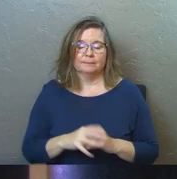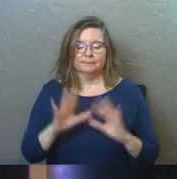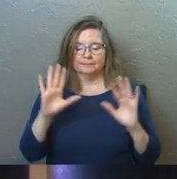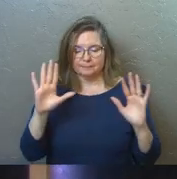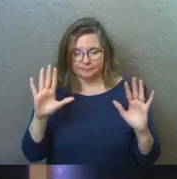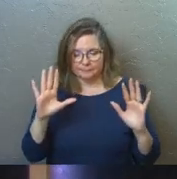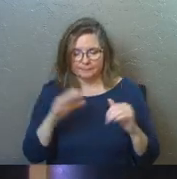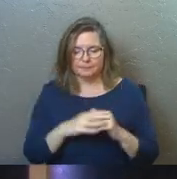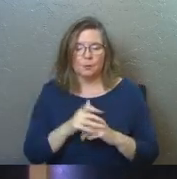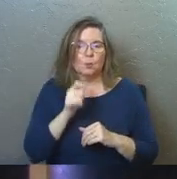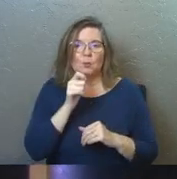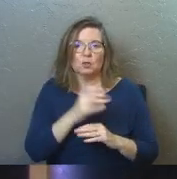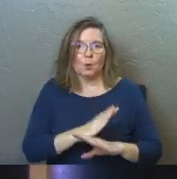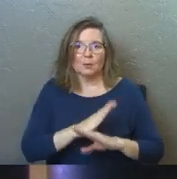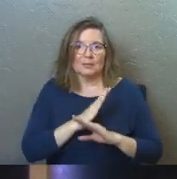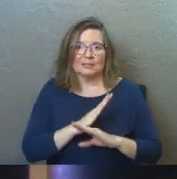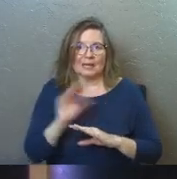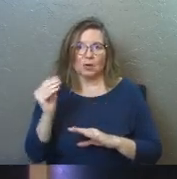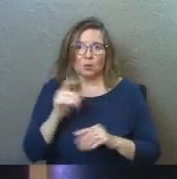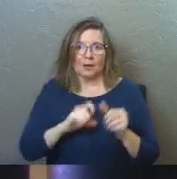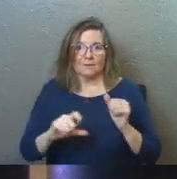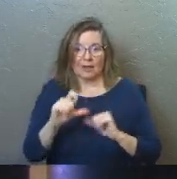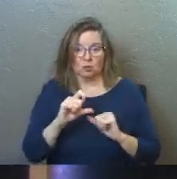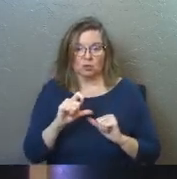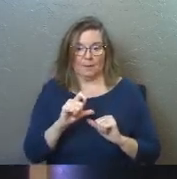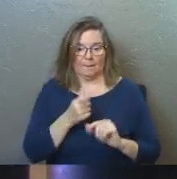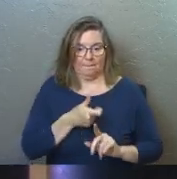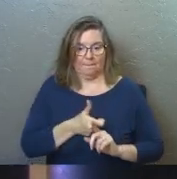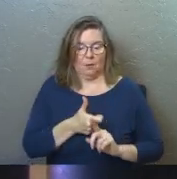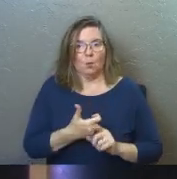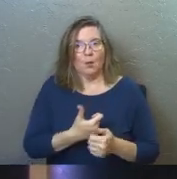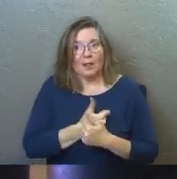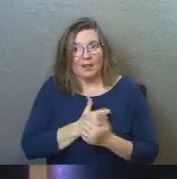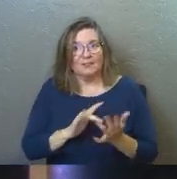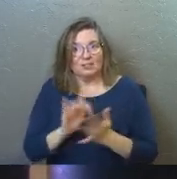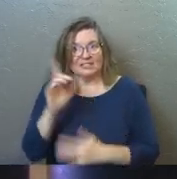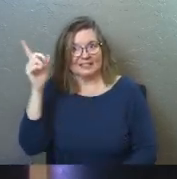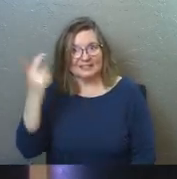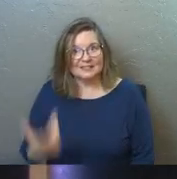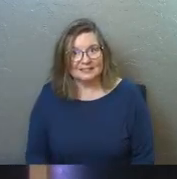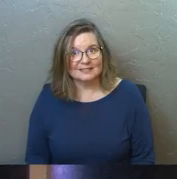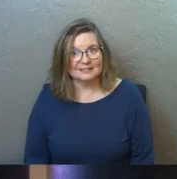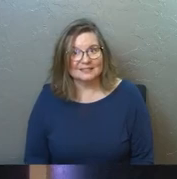So we don't protect Grace Fellowship. We love Jesus.